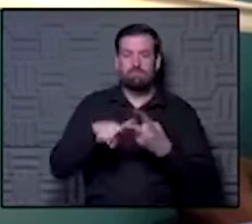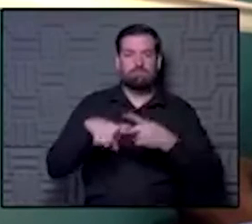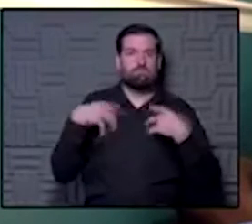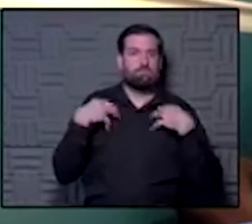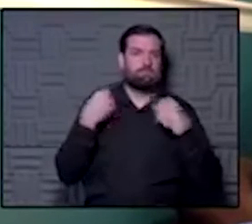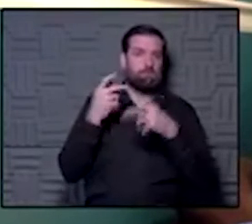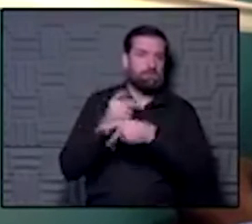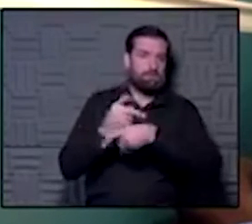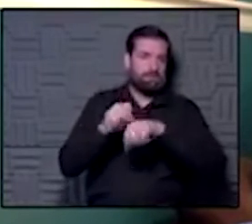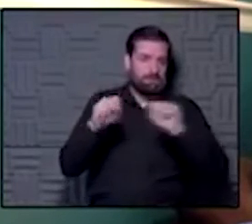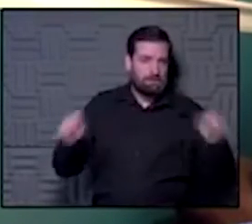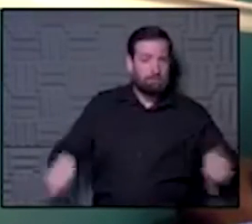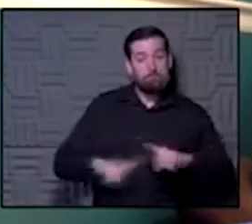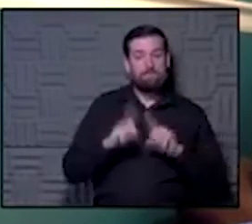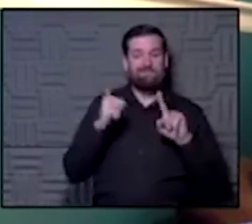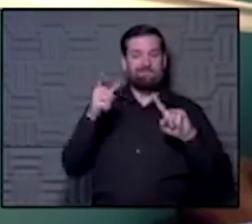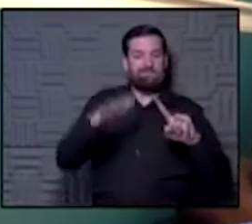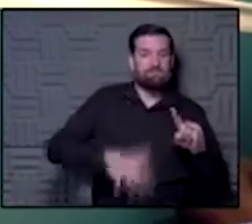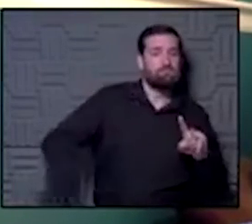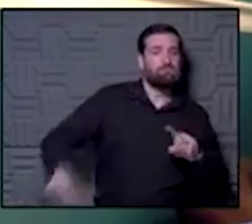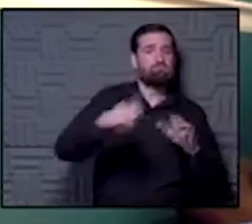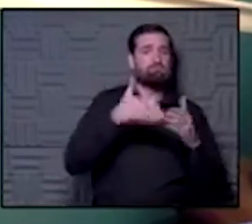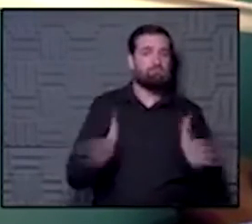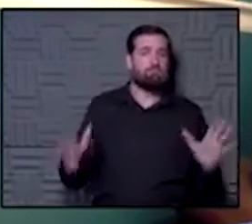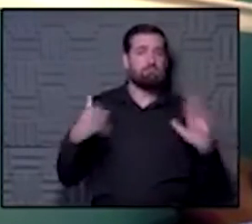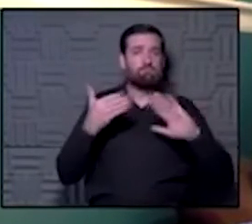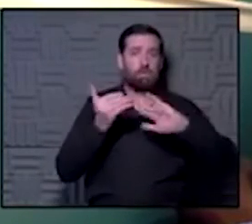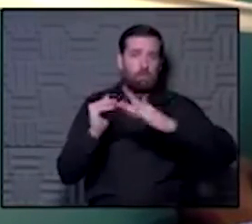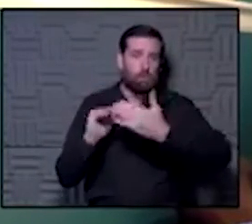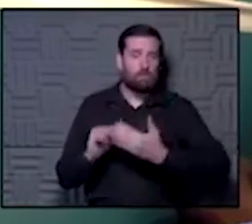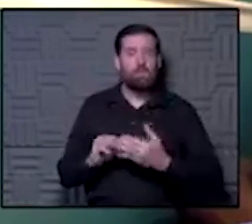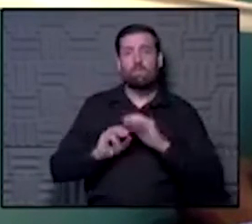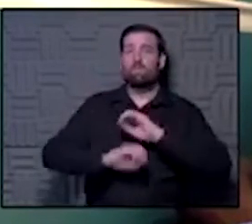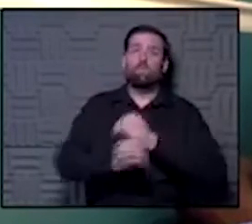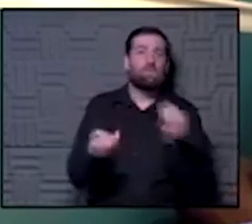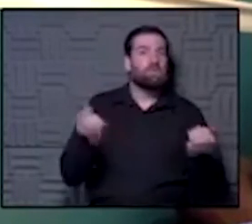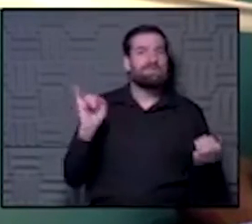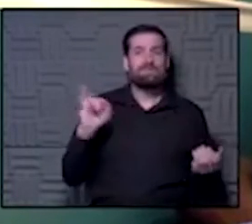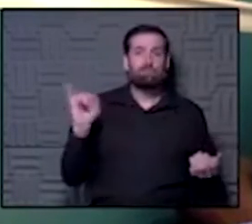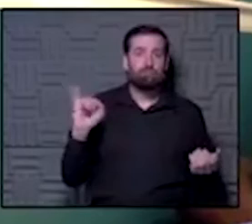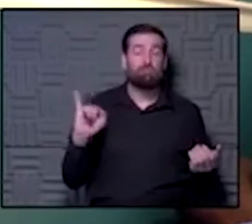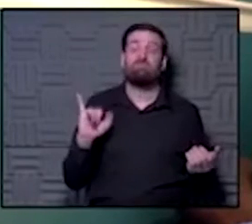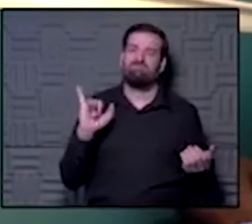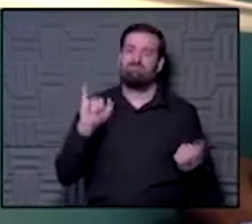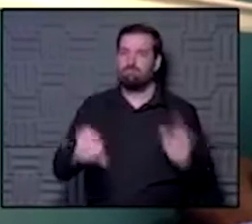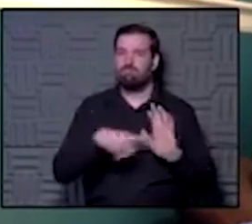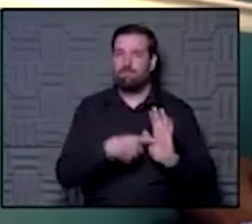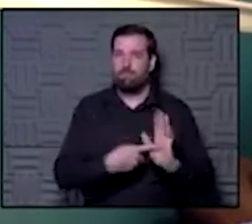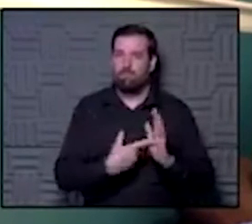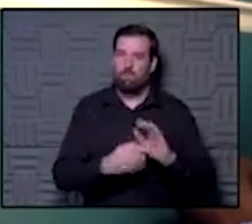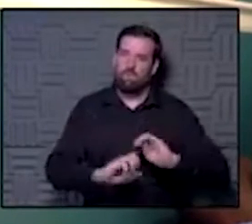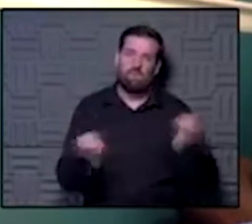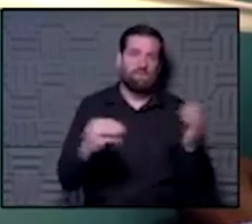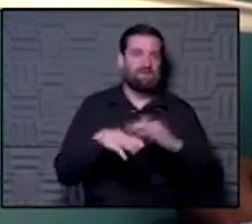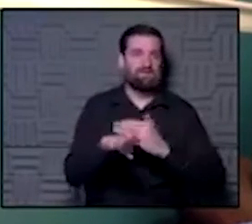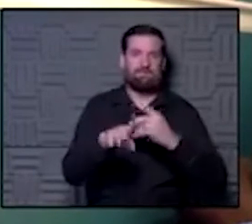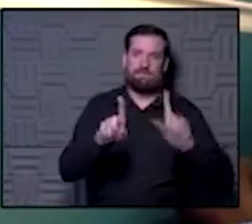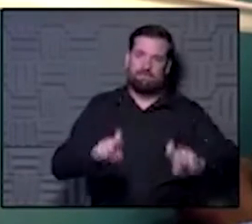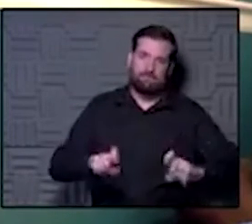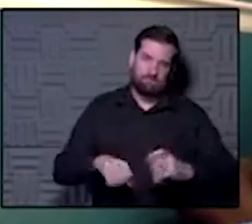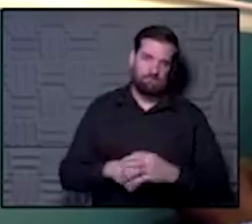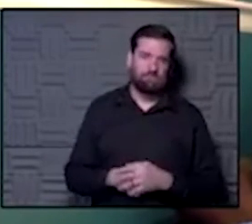something really available for community members who might be uninsured, for example. So with